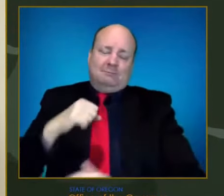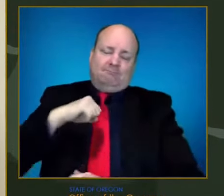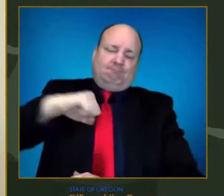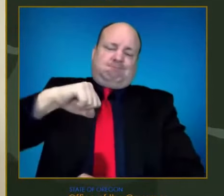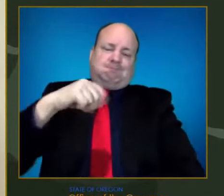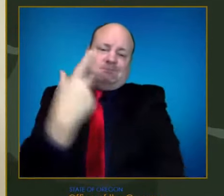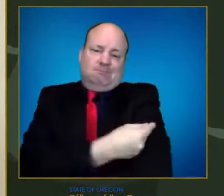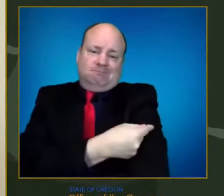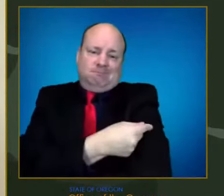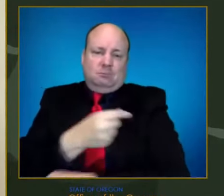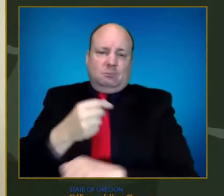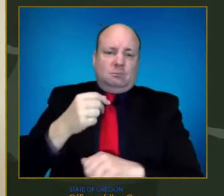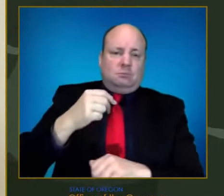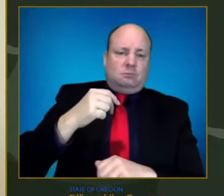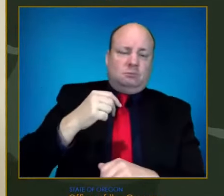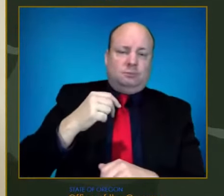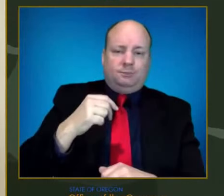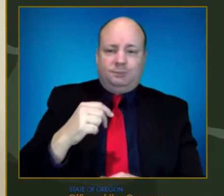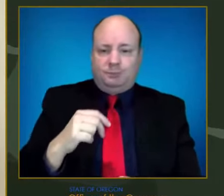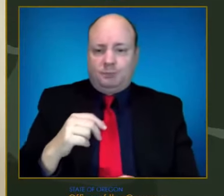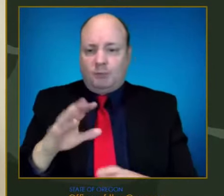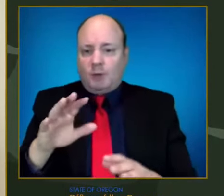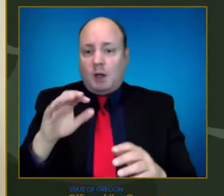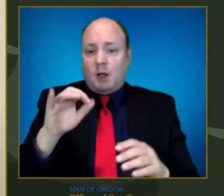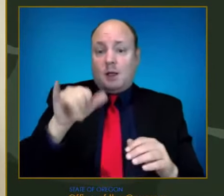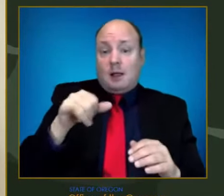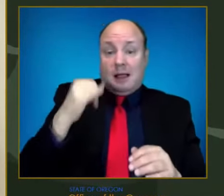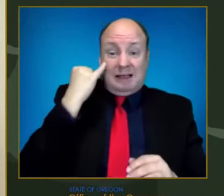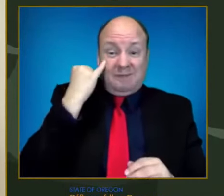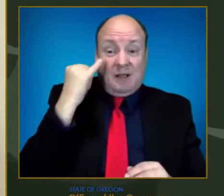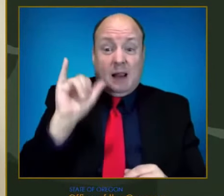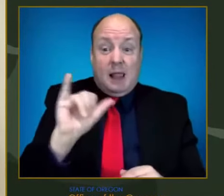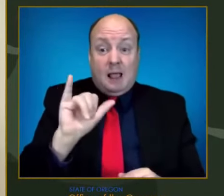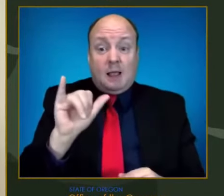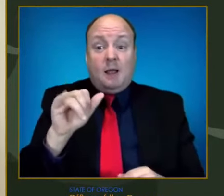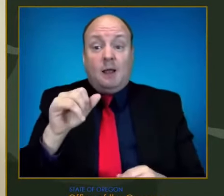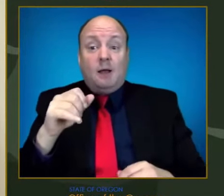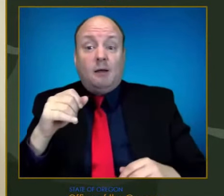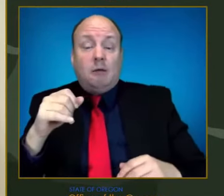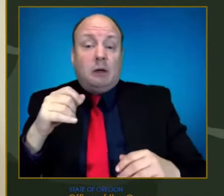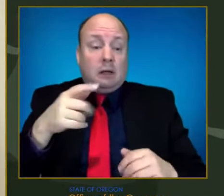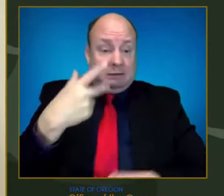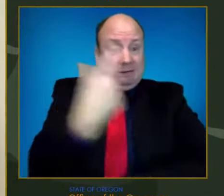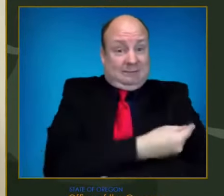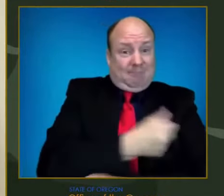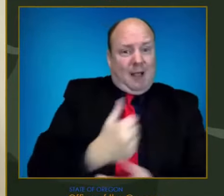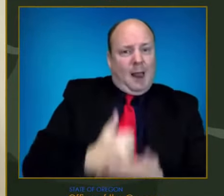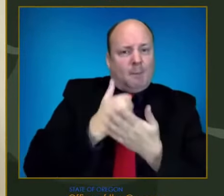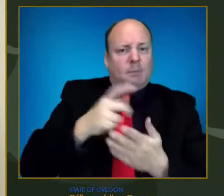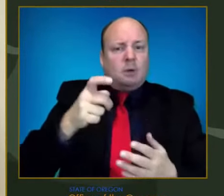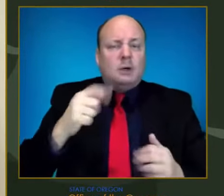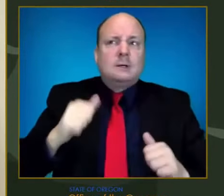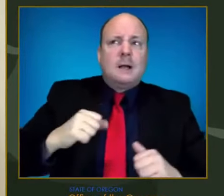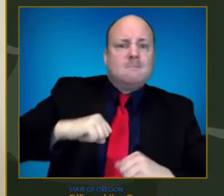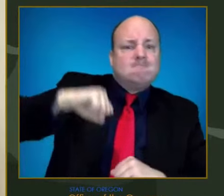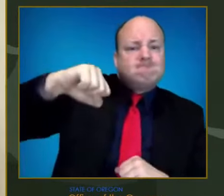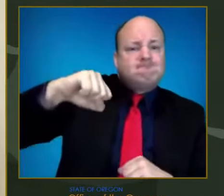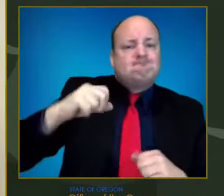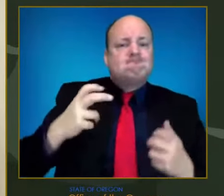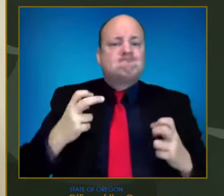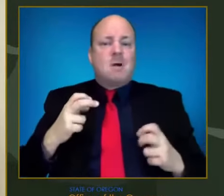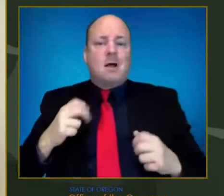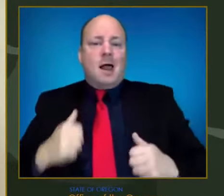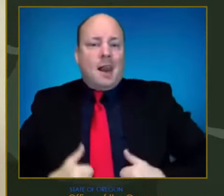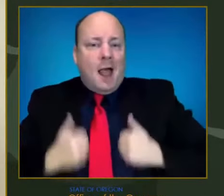This truly can be a matter of life or death. If you have questions about the vaccines, reach out to your healthcare provider